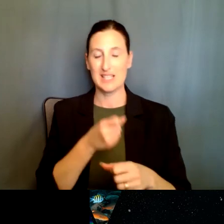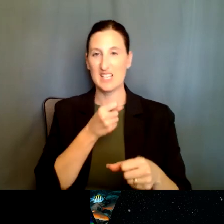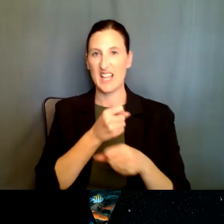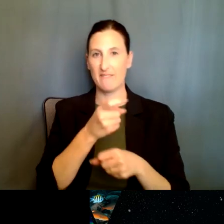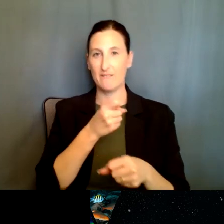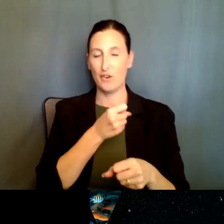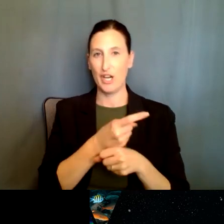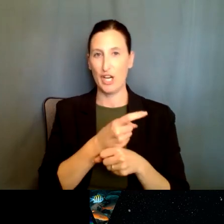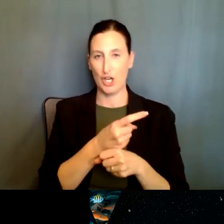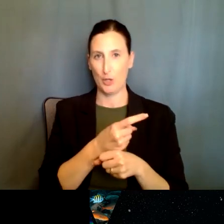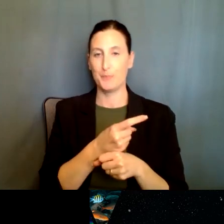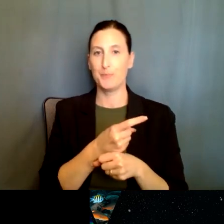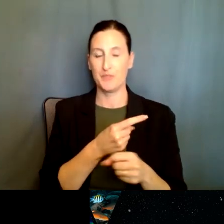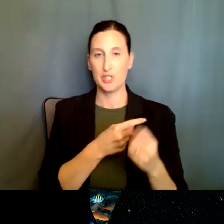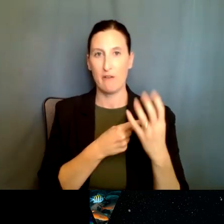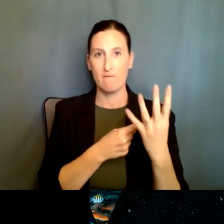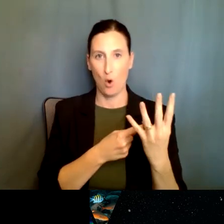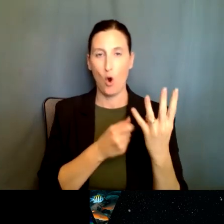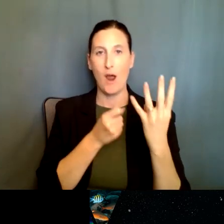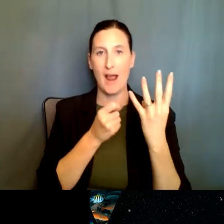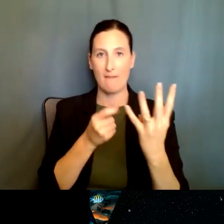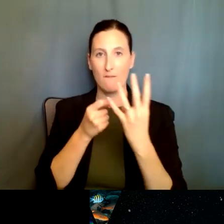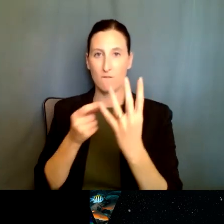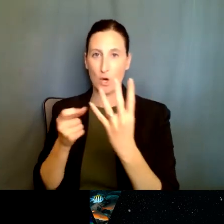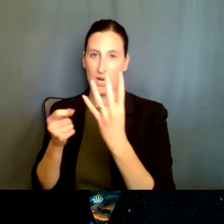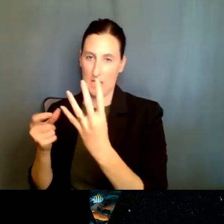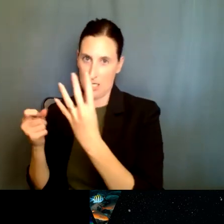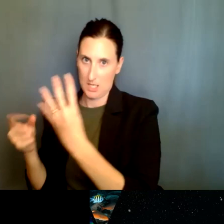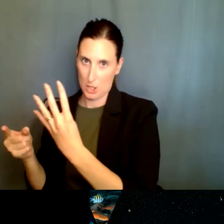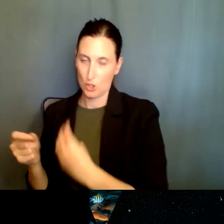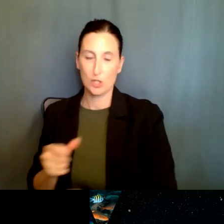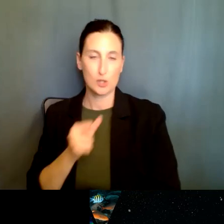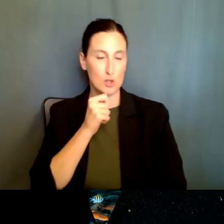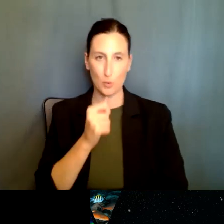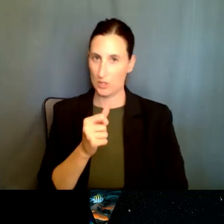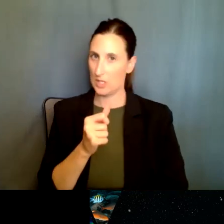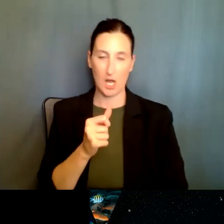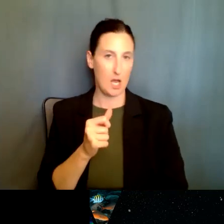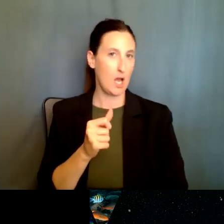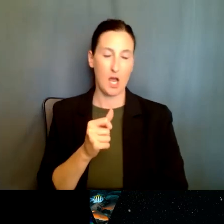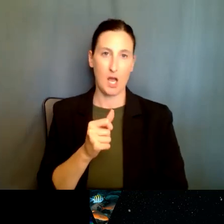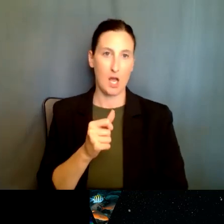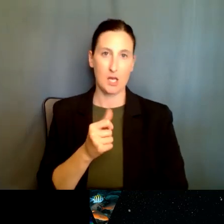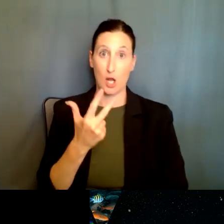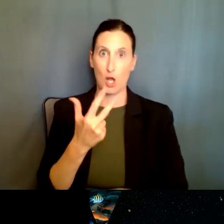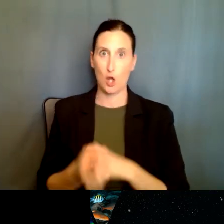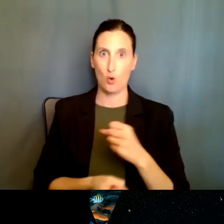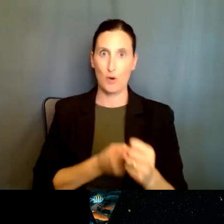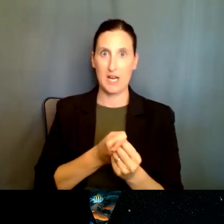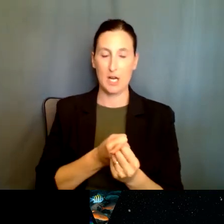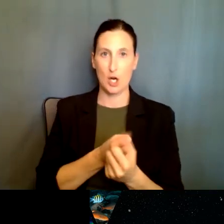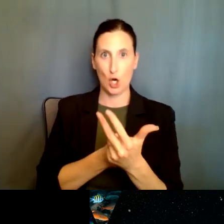read this is going to be four awards expected every year. So not, um, 20 million over three years, but, uh,